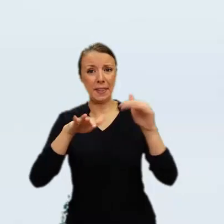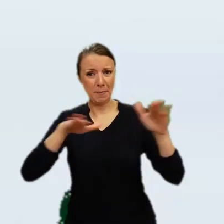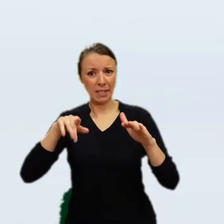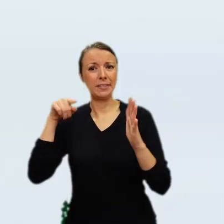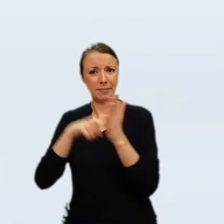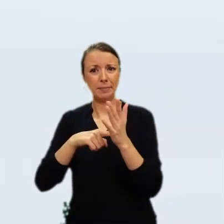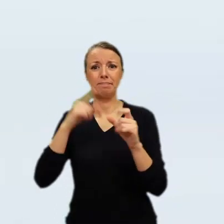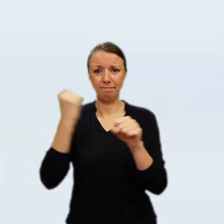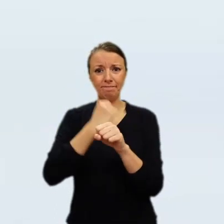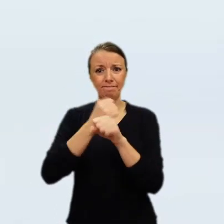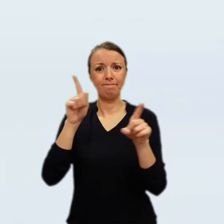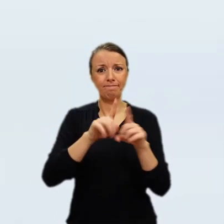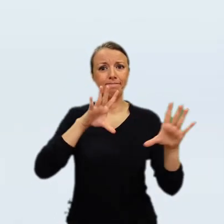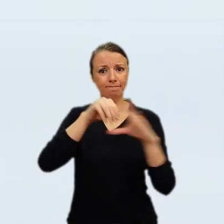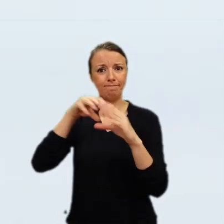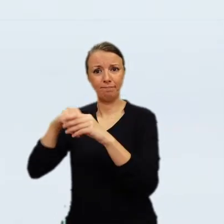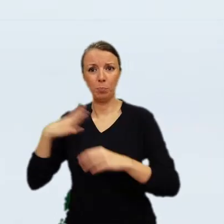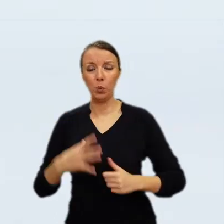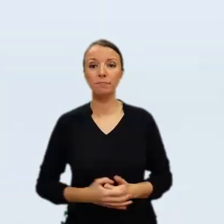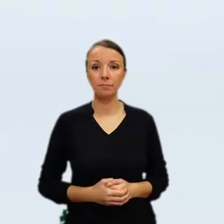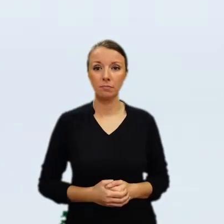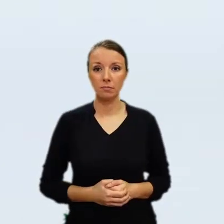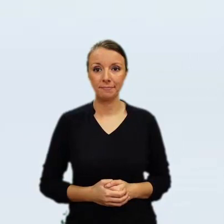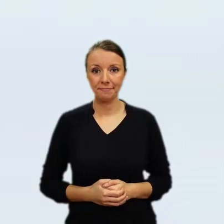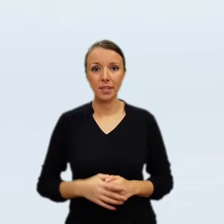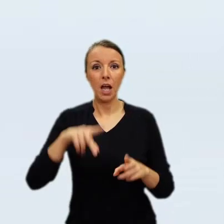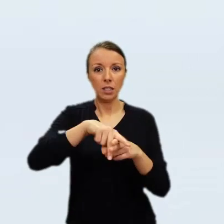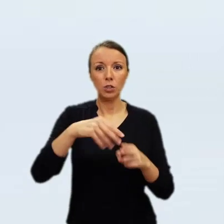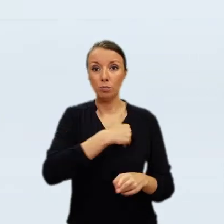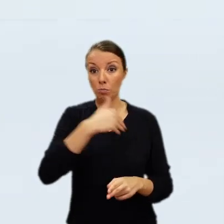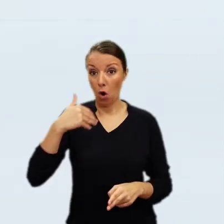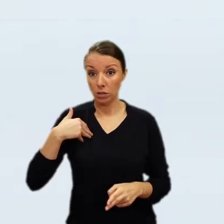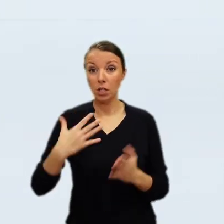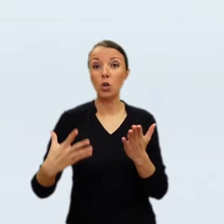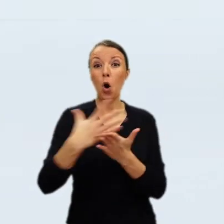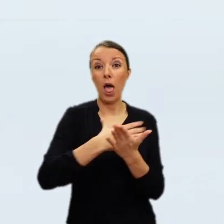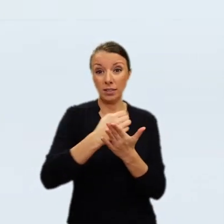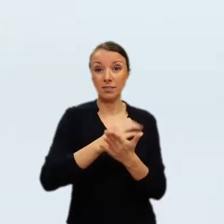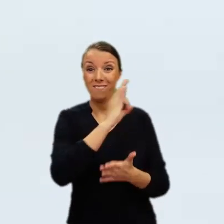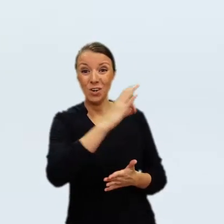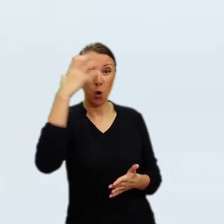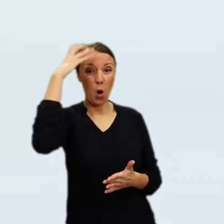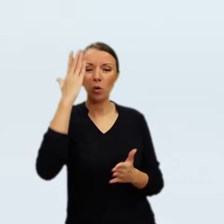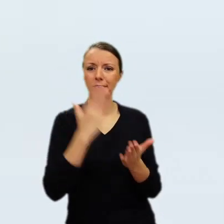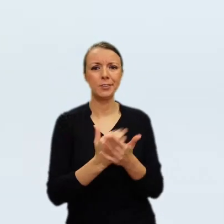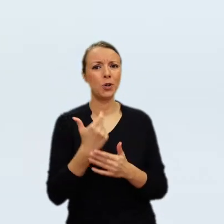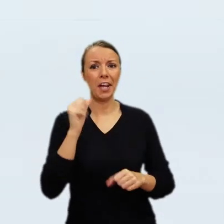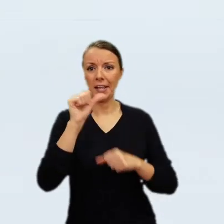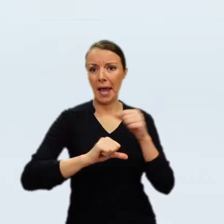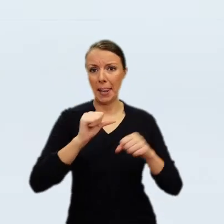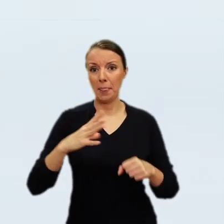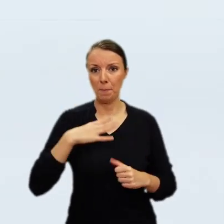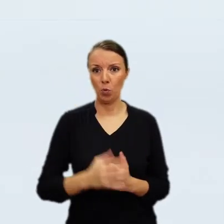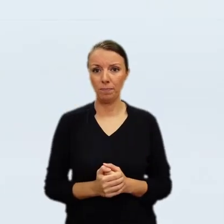when it regained its independence as a sovereign state. Having given up his kingdom, Stanisław August planned to move to